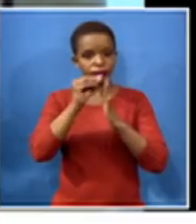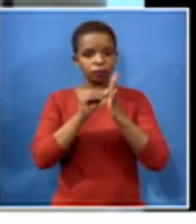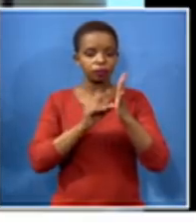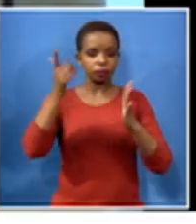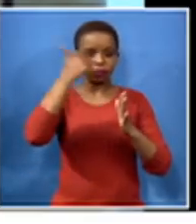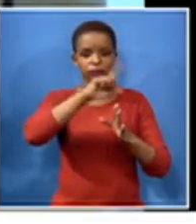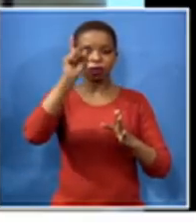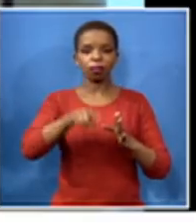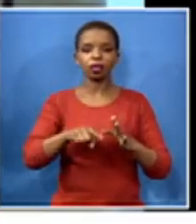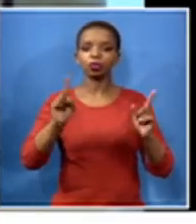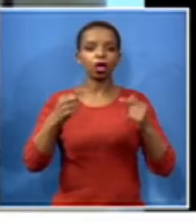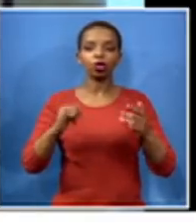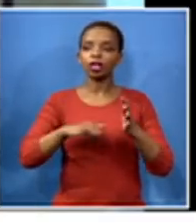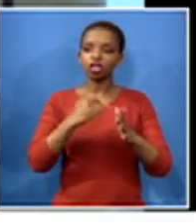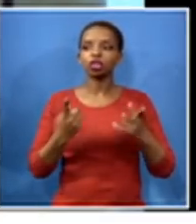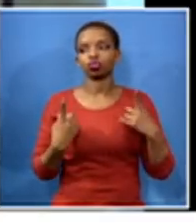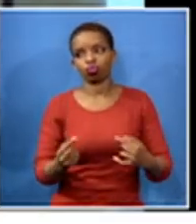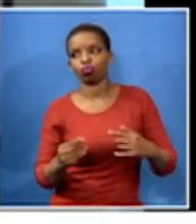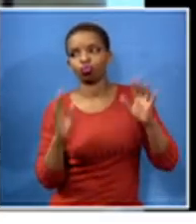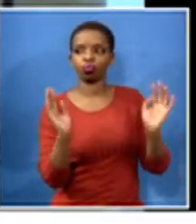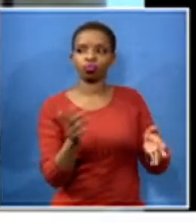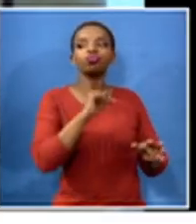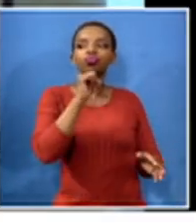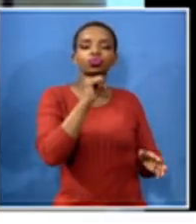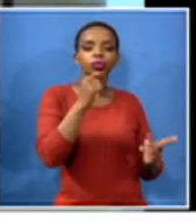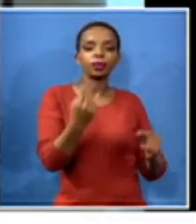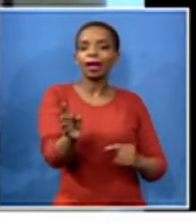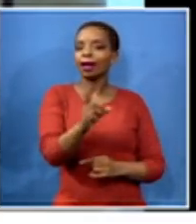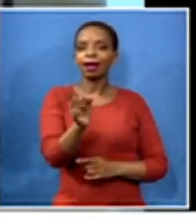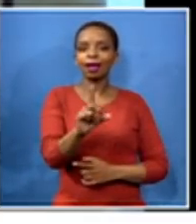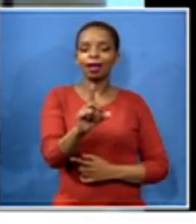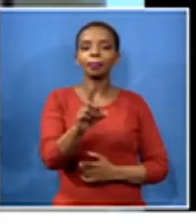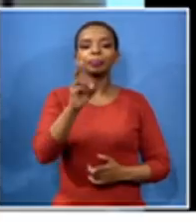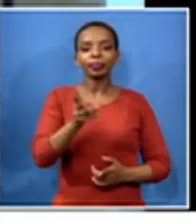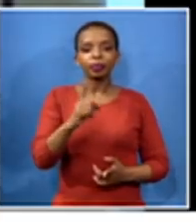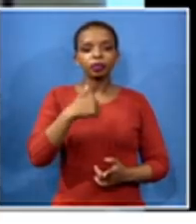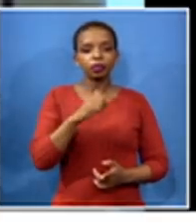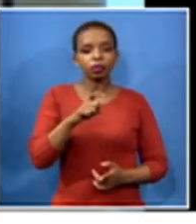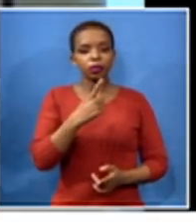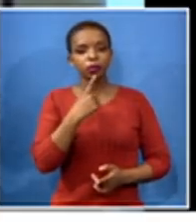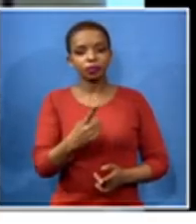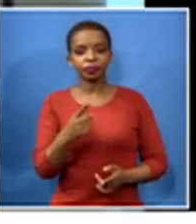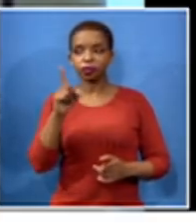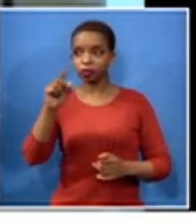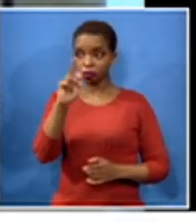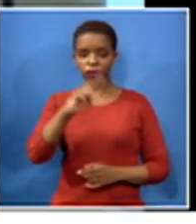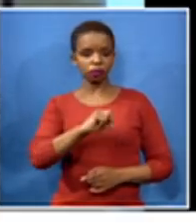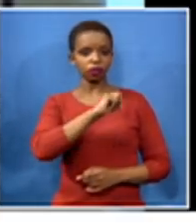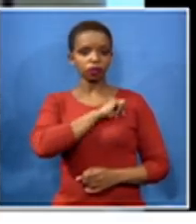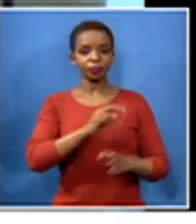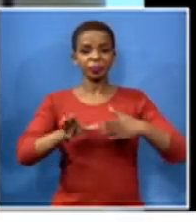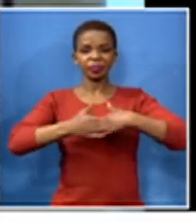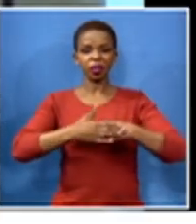regardless i want to point out that in kzn the parliament was closed because there was suspected